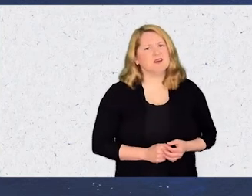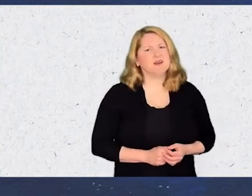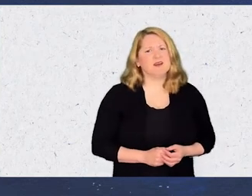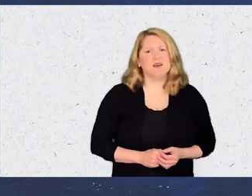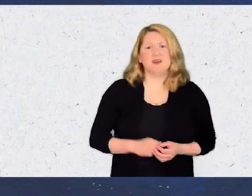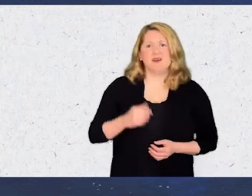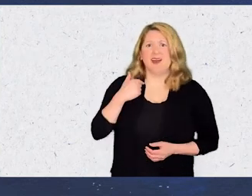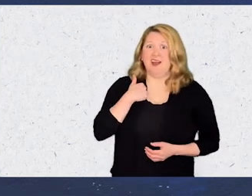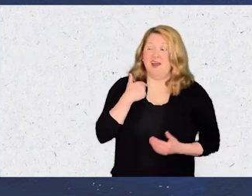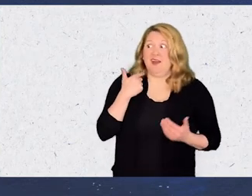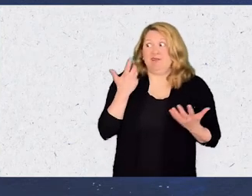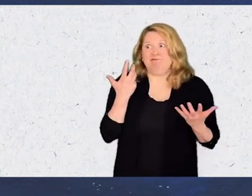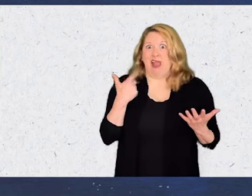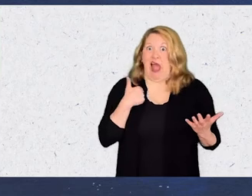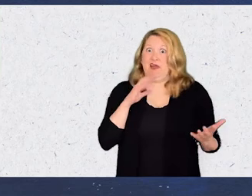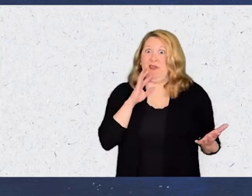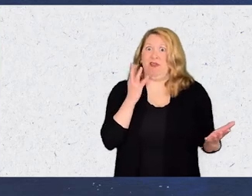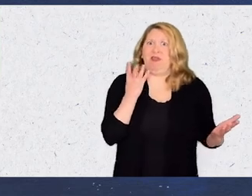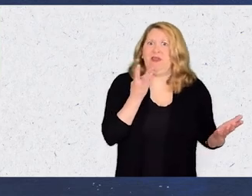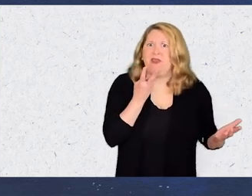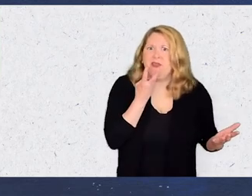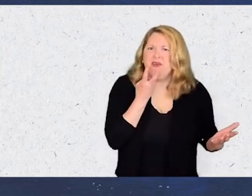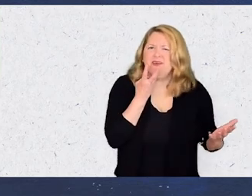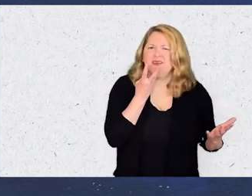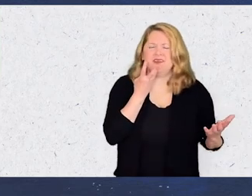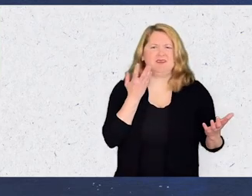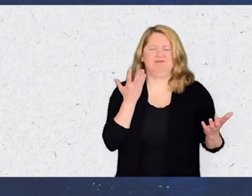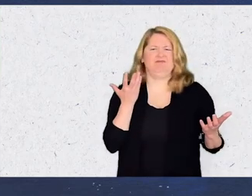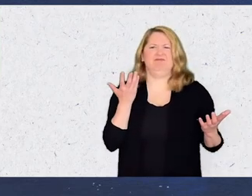I guess that I'm misspoke